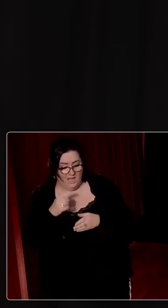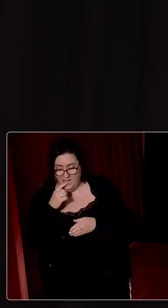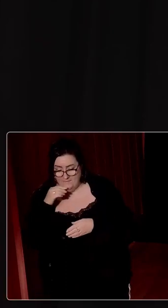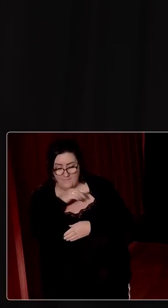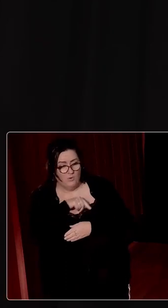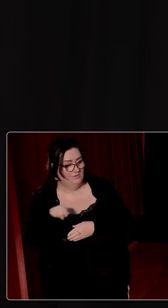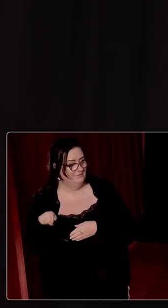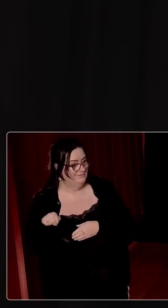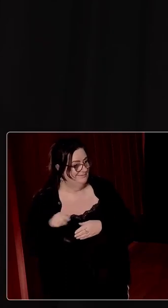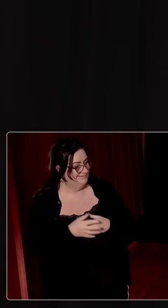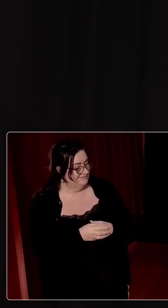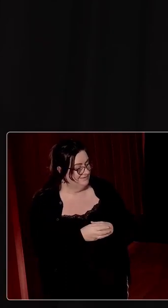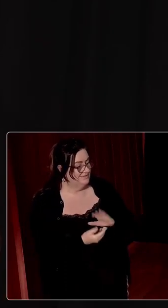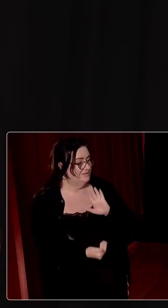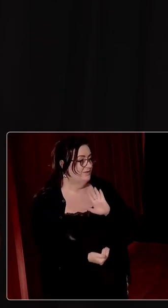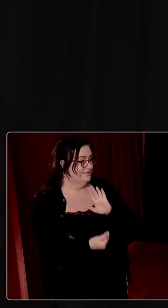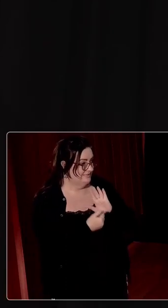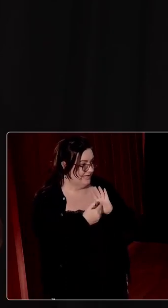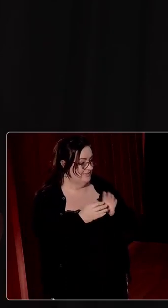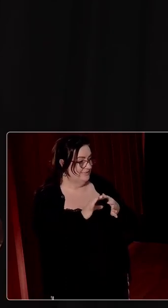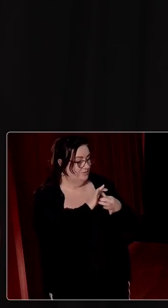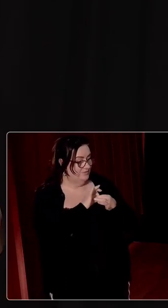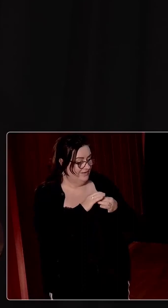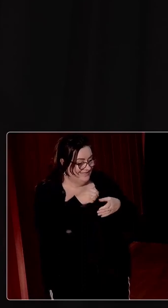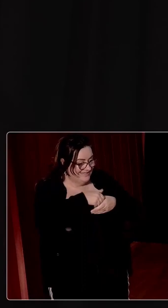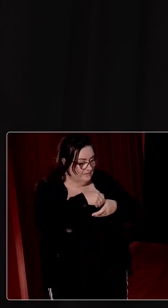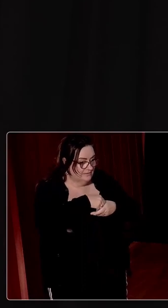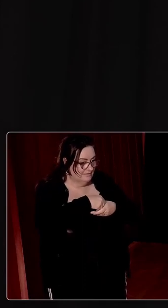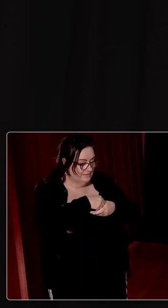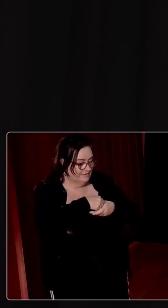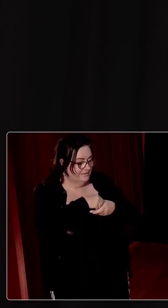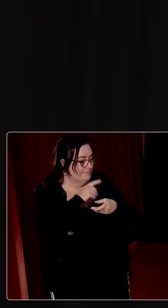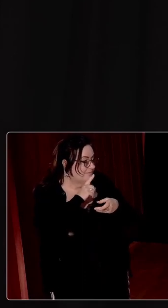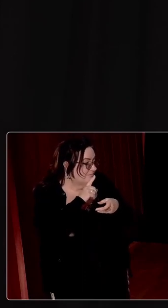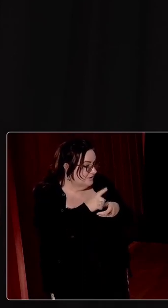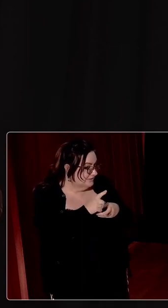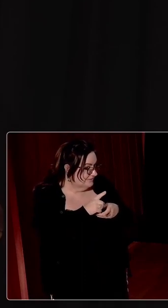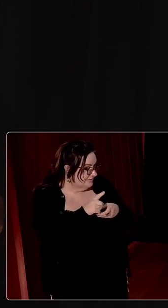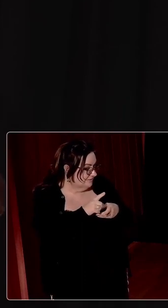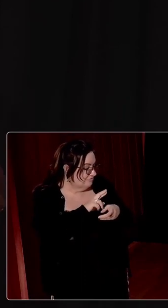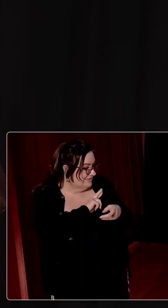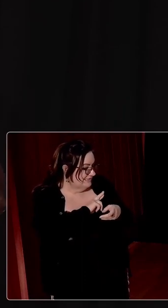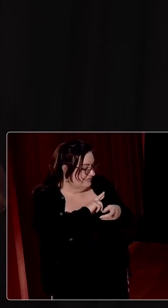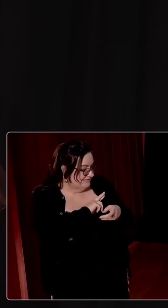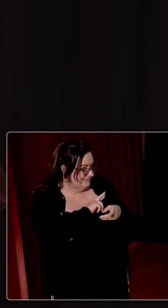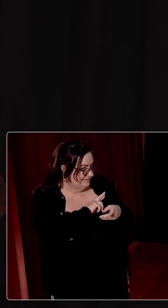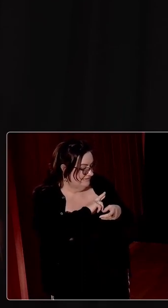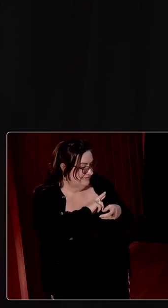So, yes, it unified internally, but then it also really,